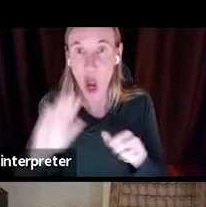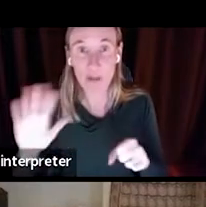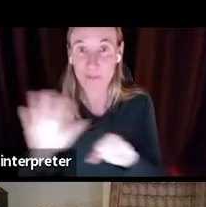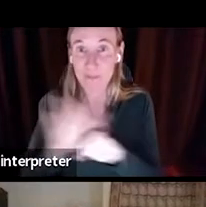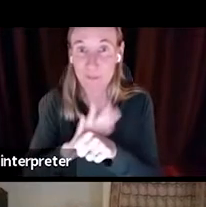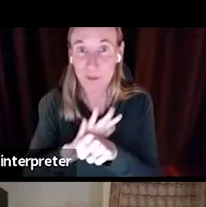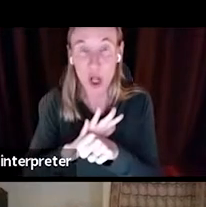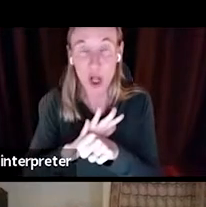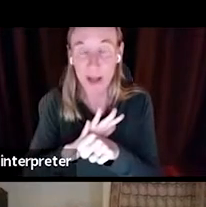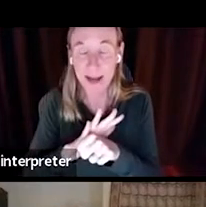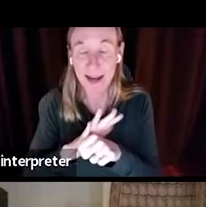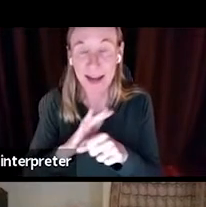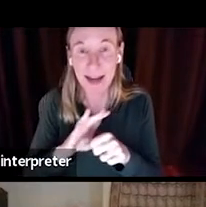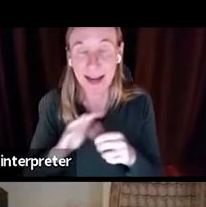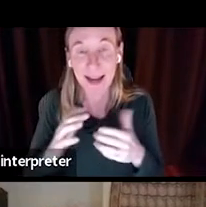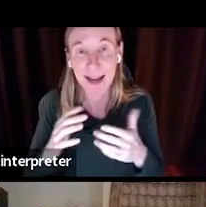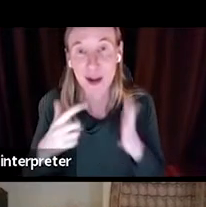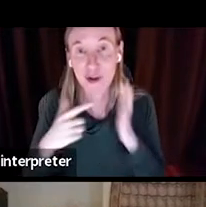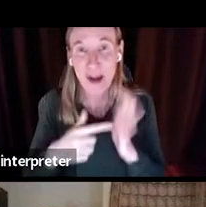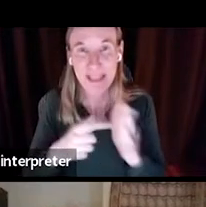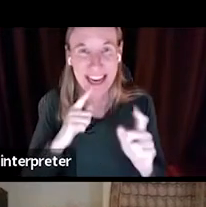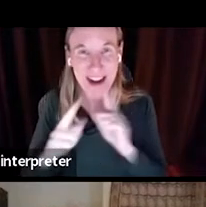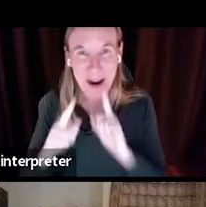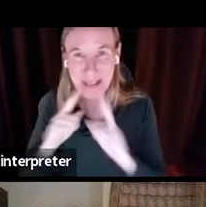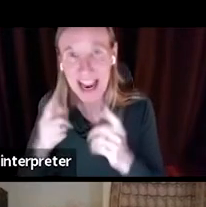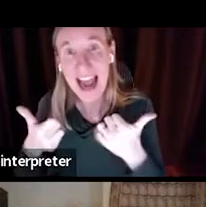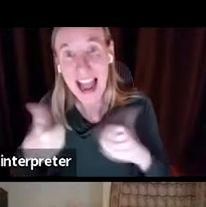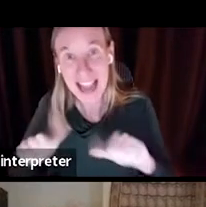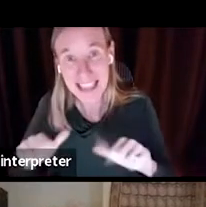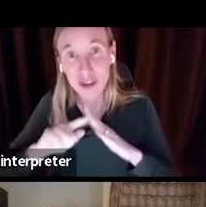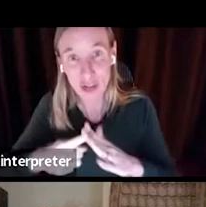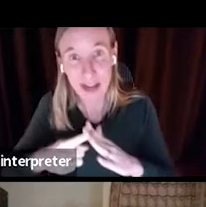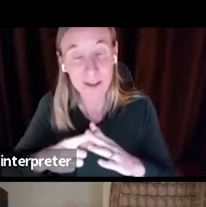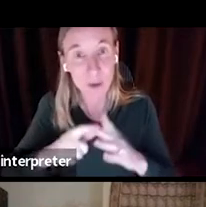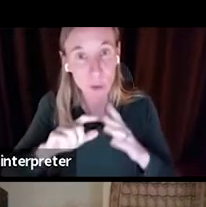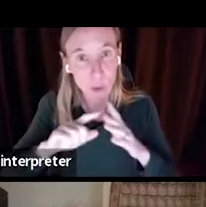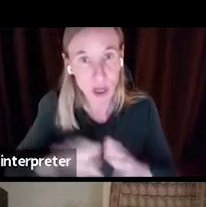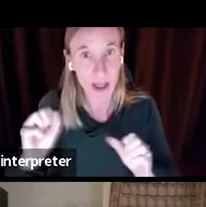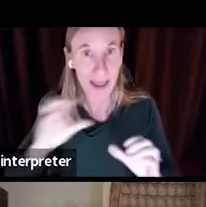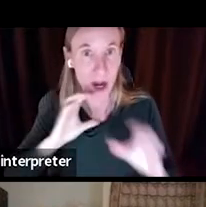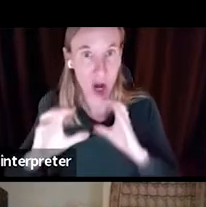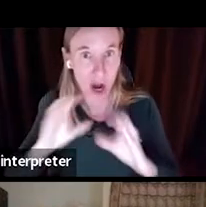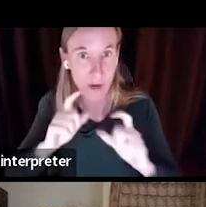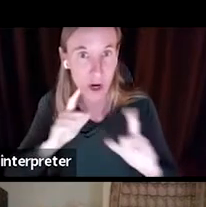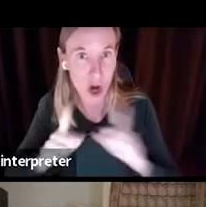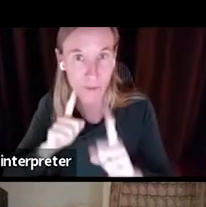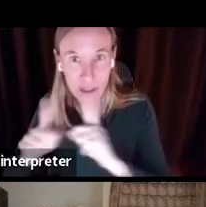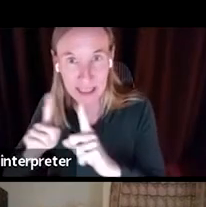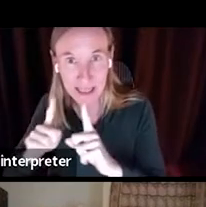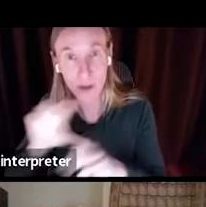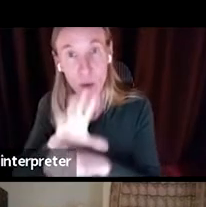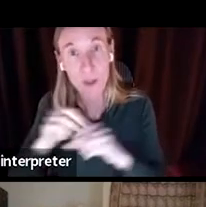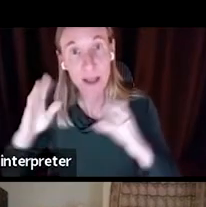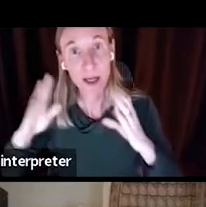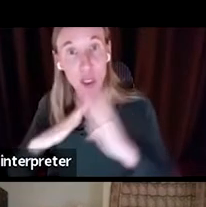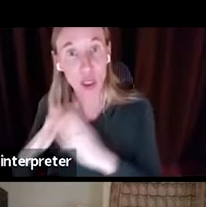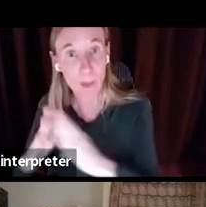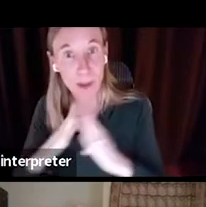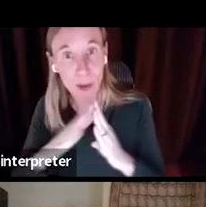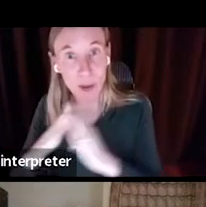conversations, I tried to start having those conversations in terms of, uh, communities that were, um,